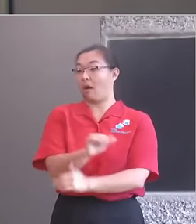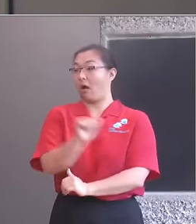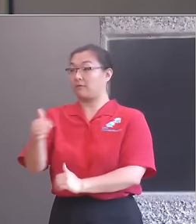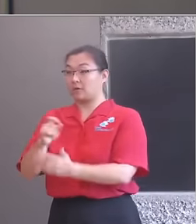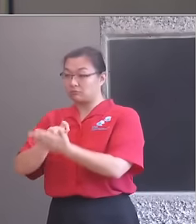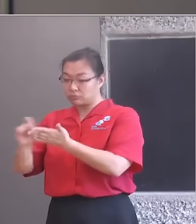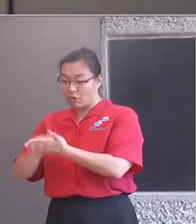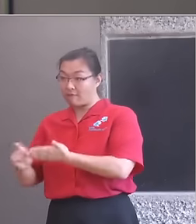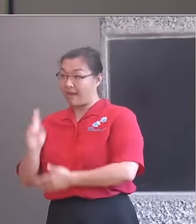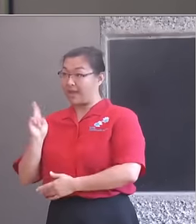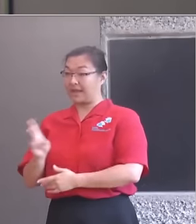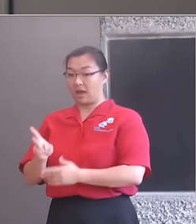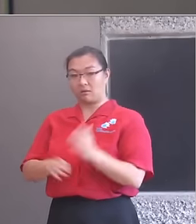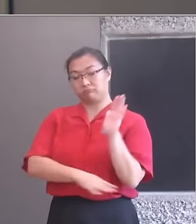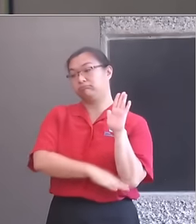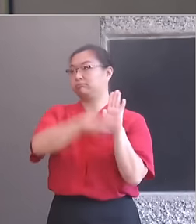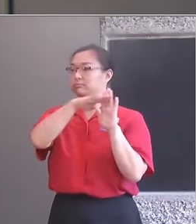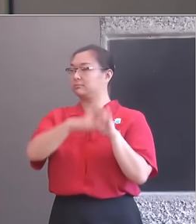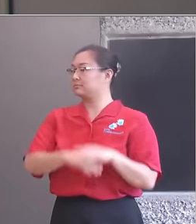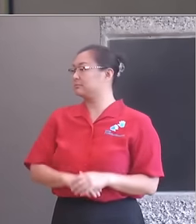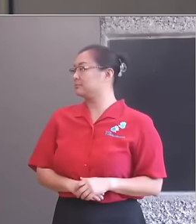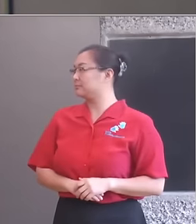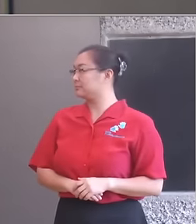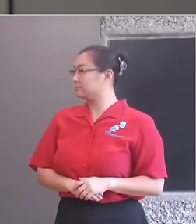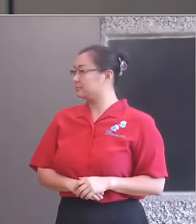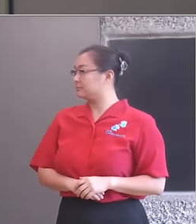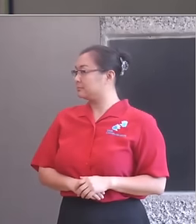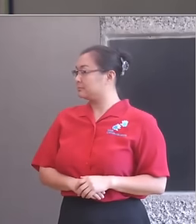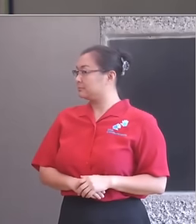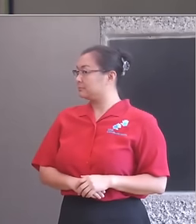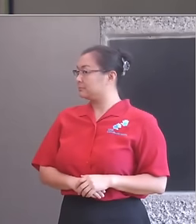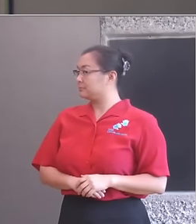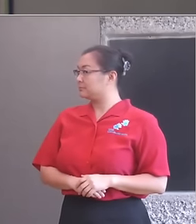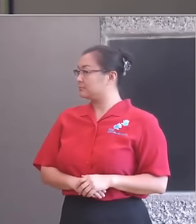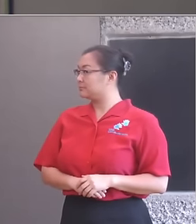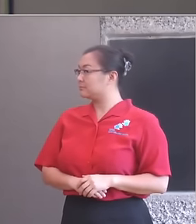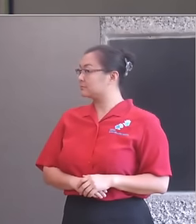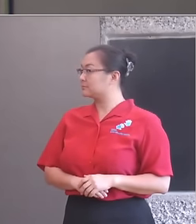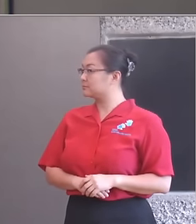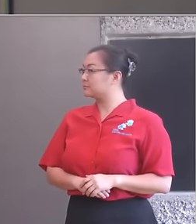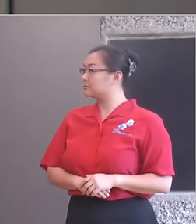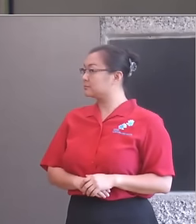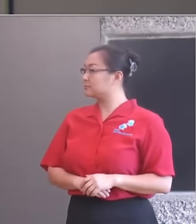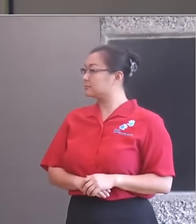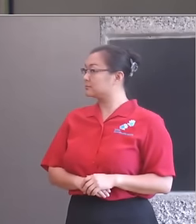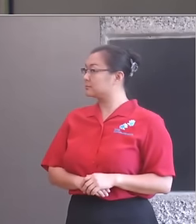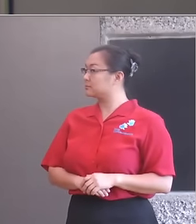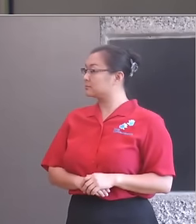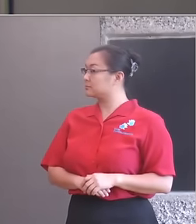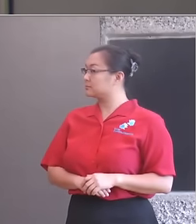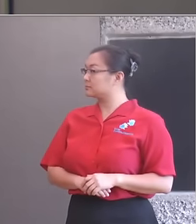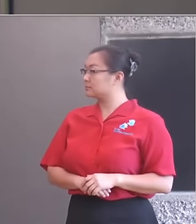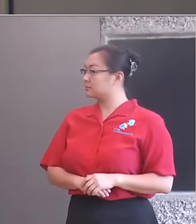The Sorrells Saturday clubs, John Sorrells sitting in the audience as well, we've also supported. So there have been lots of different programmes.